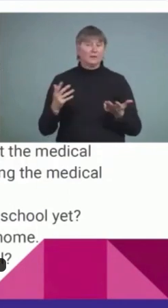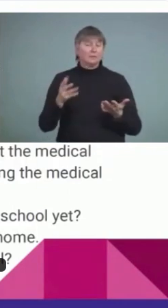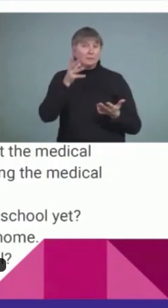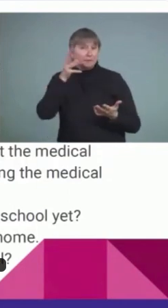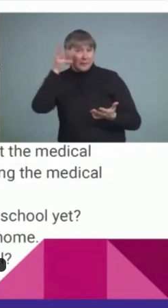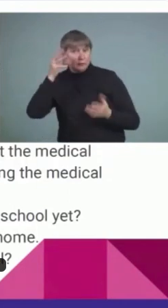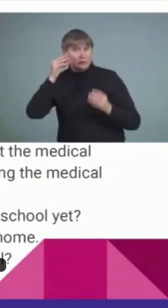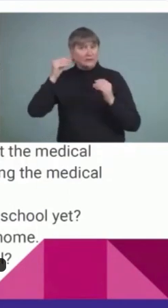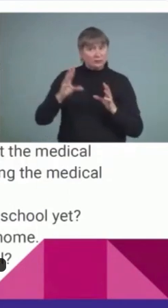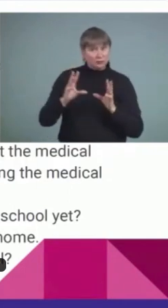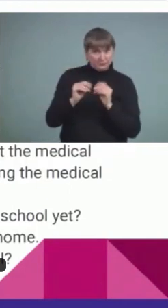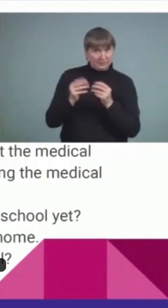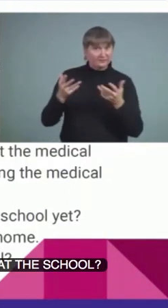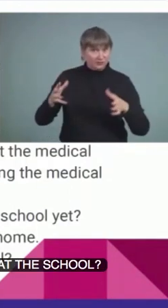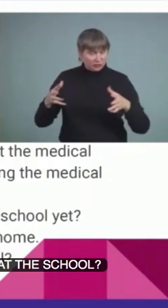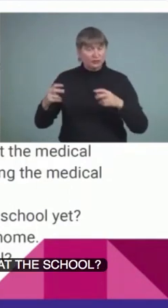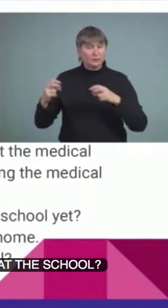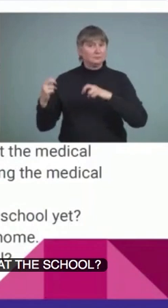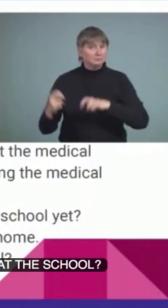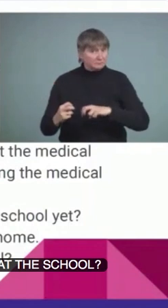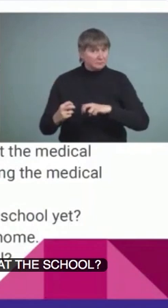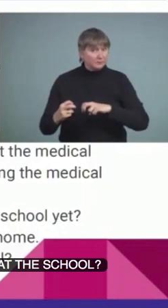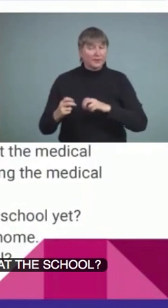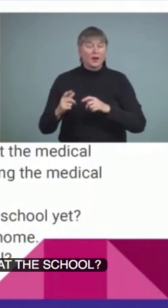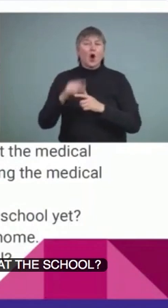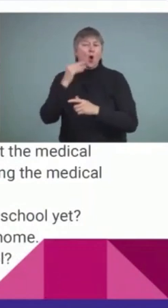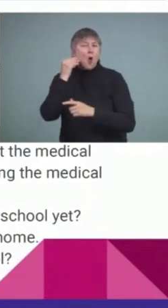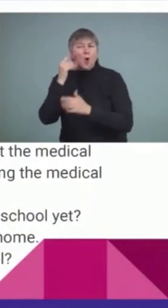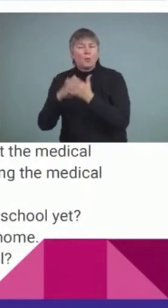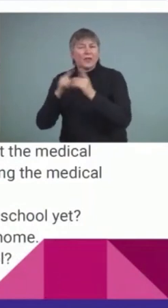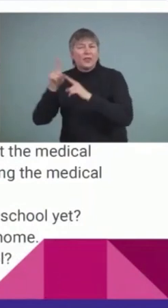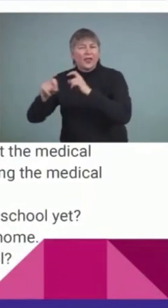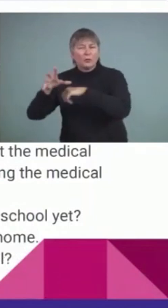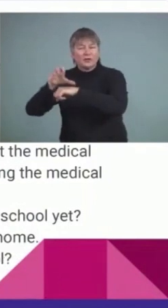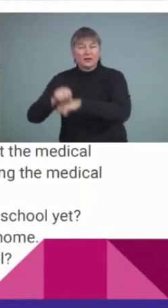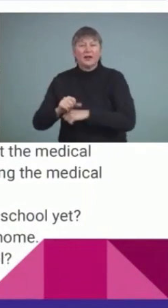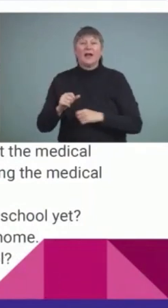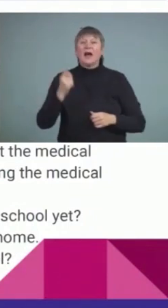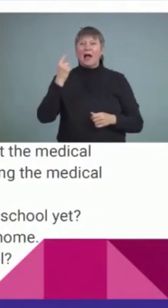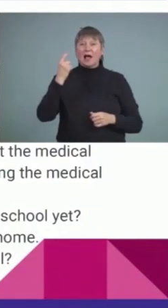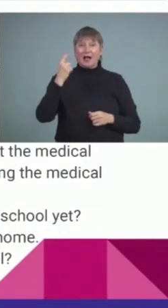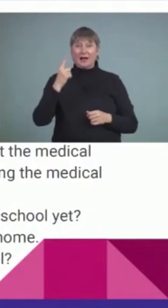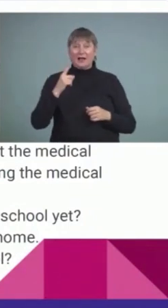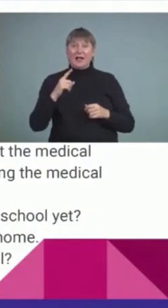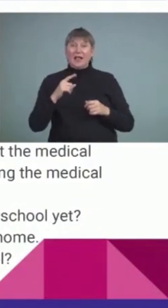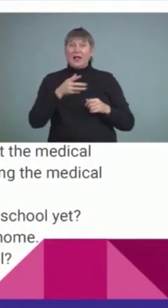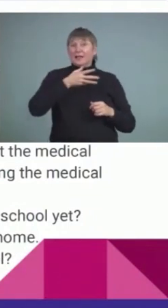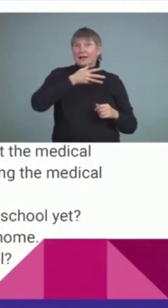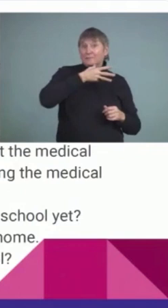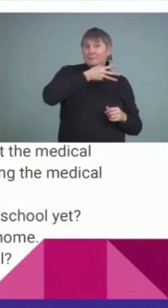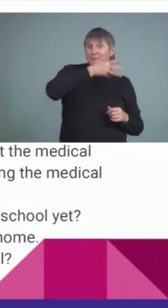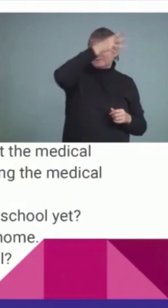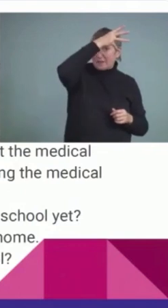had one yet? What are the routines at home? Because these parents remember Rita from when she was younger.